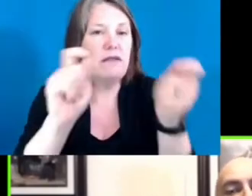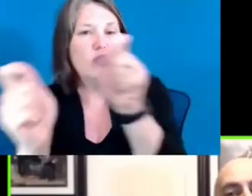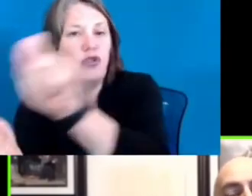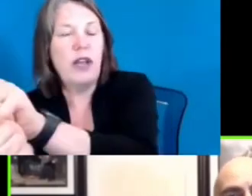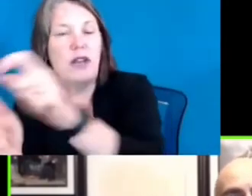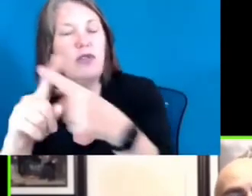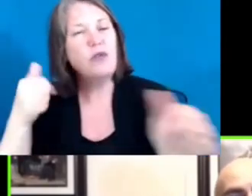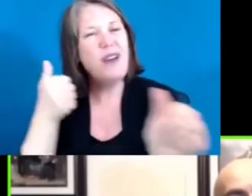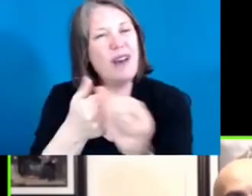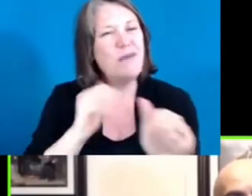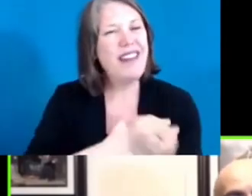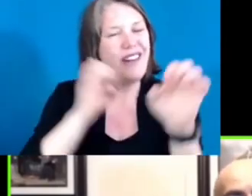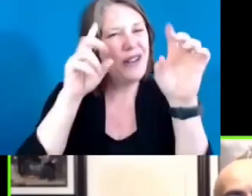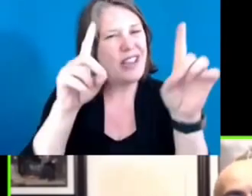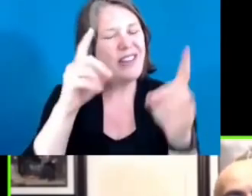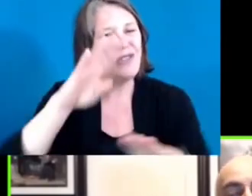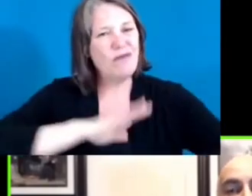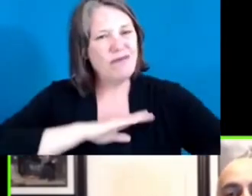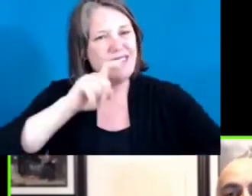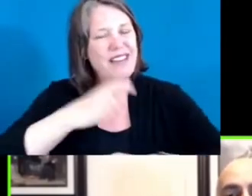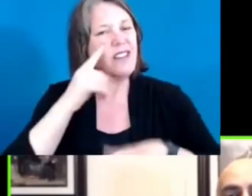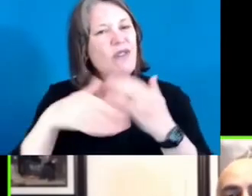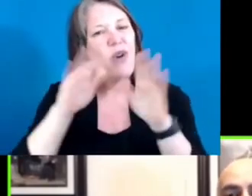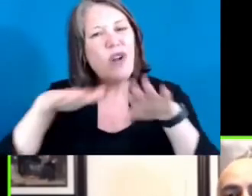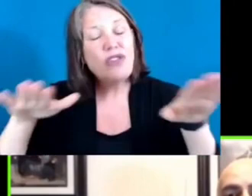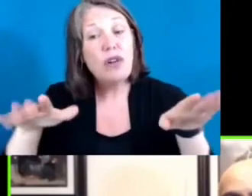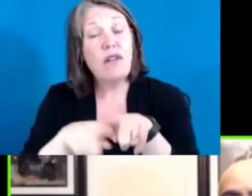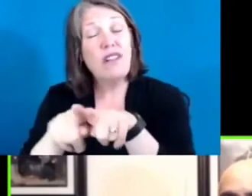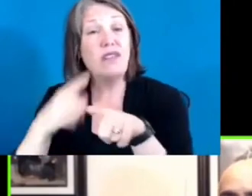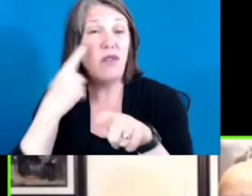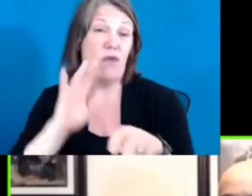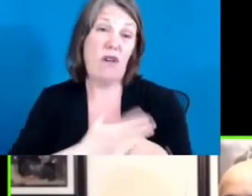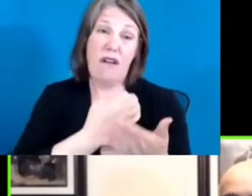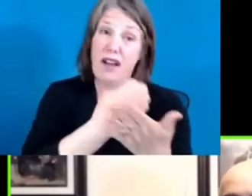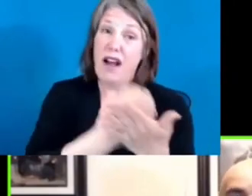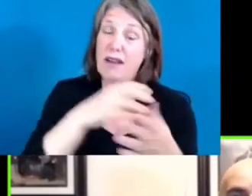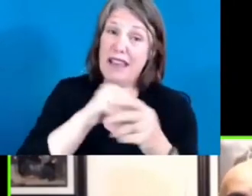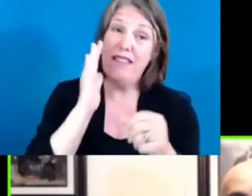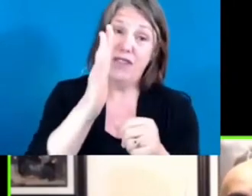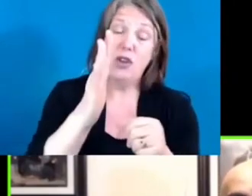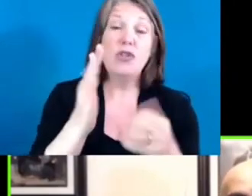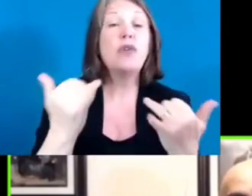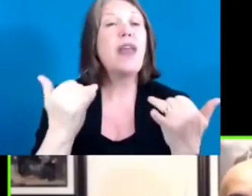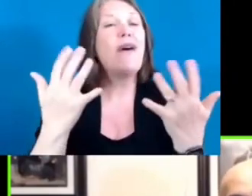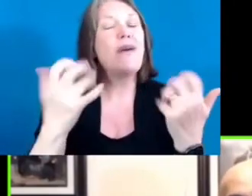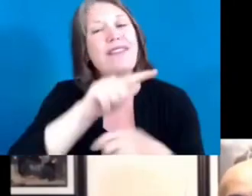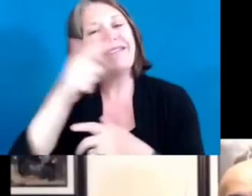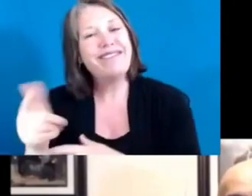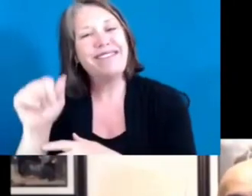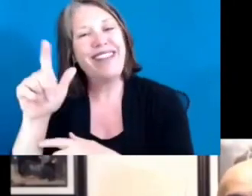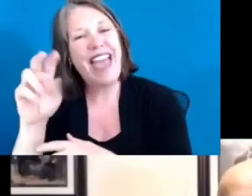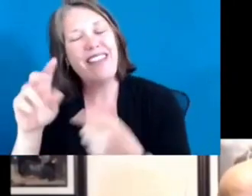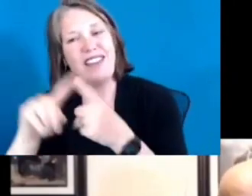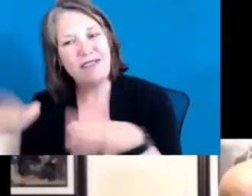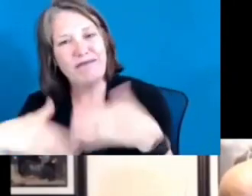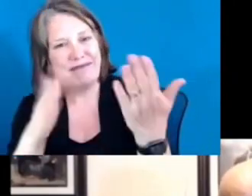importantly, of our economy in the future. So with that, let me turn it over to Alan to offer his thoughts. Thank you. Thank you,